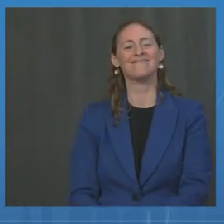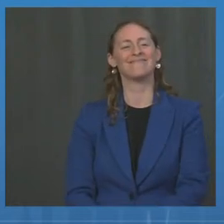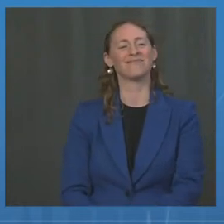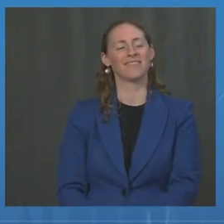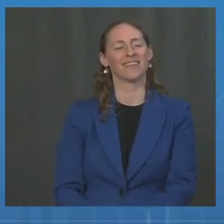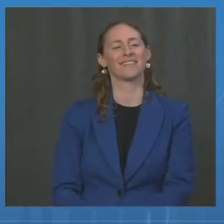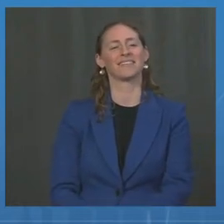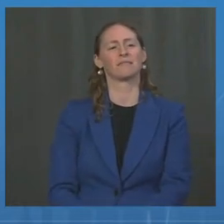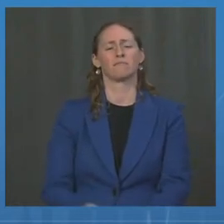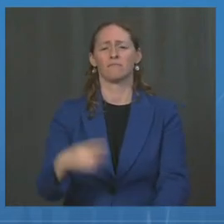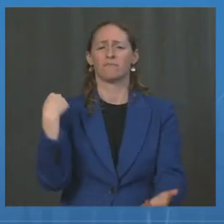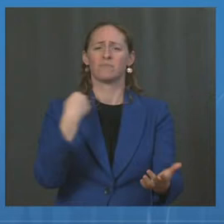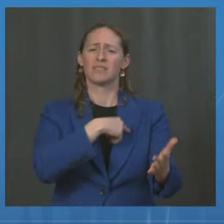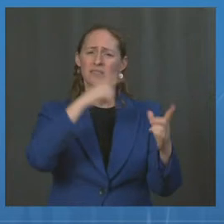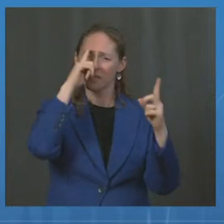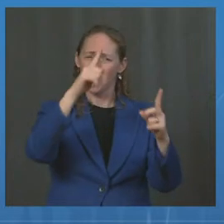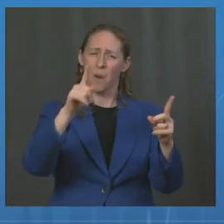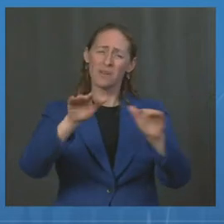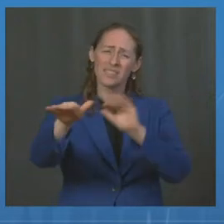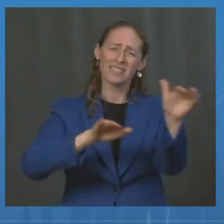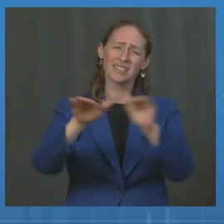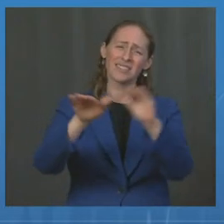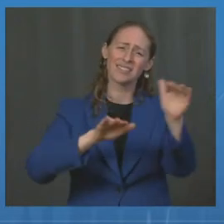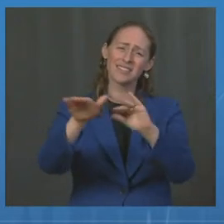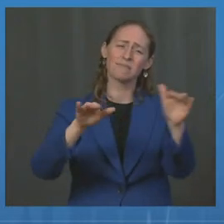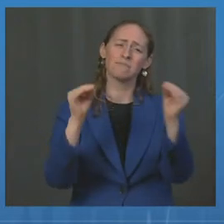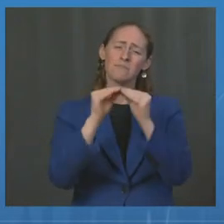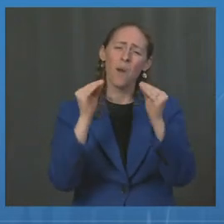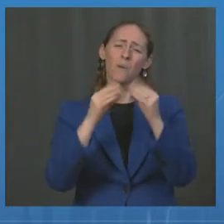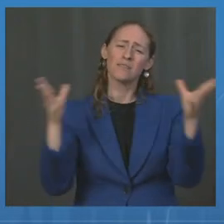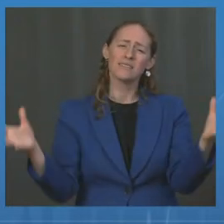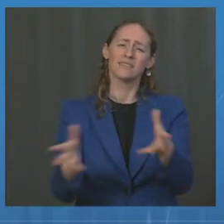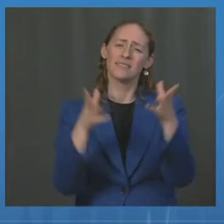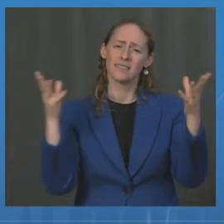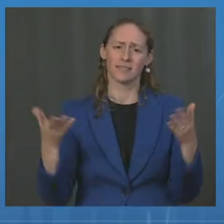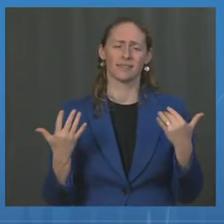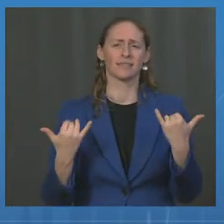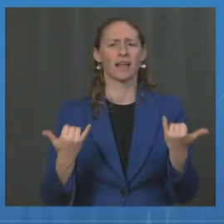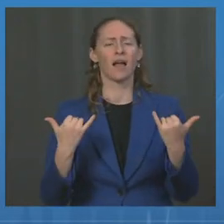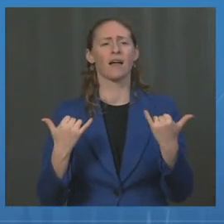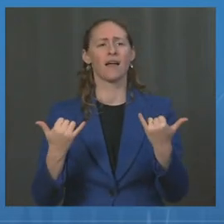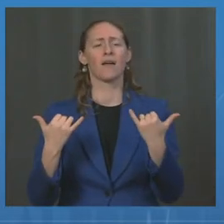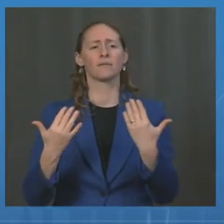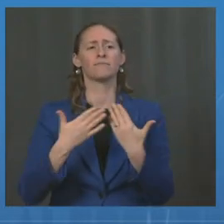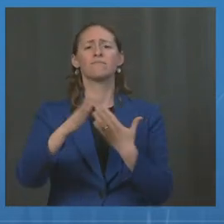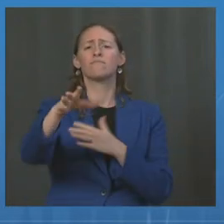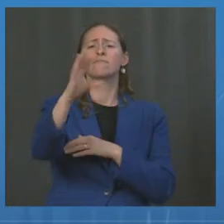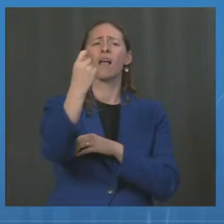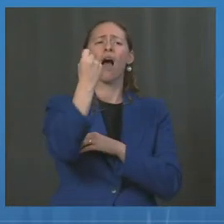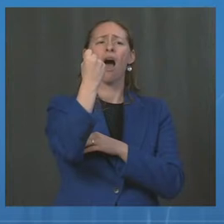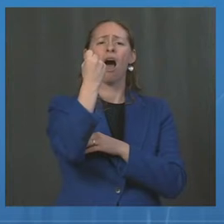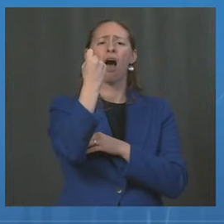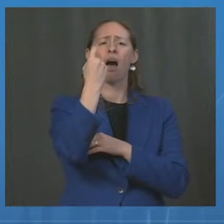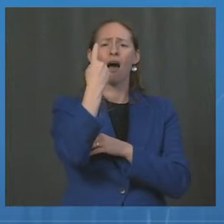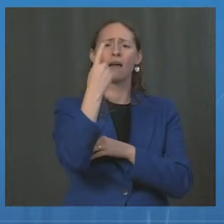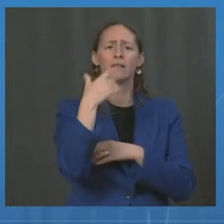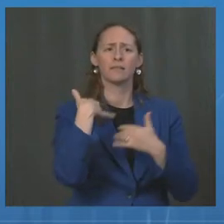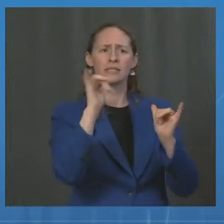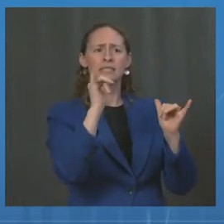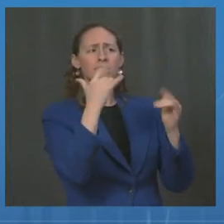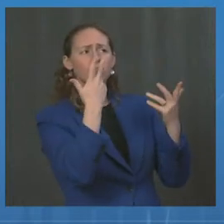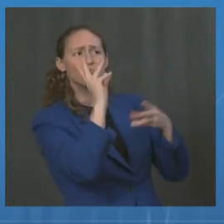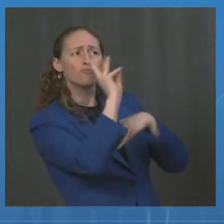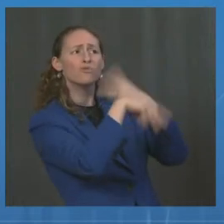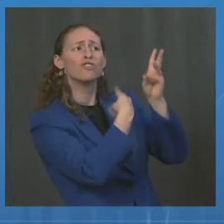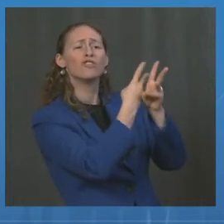more Americans vaccinated. At the same time, we're doing everything we can to help vaccinate the world. It's the right thing